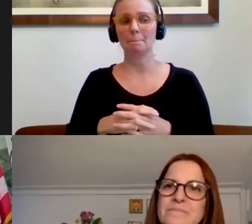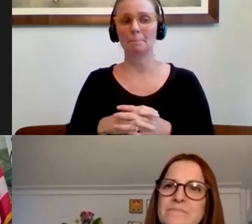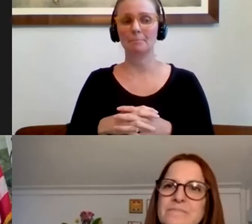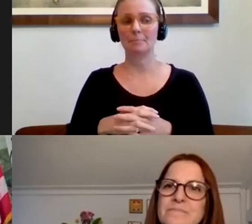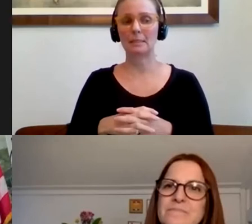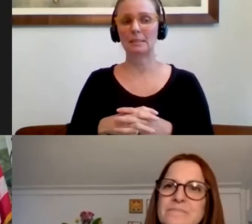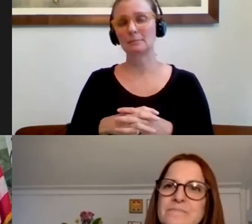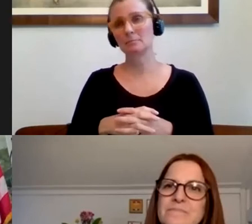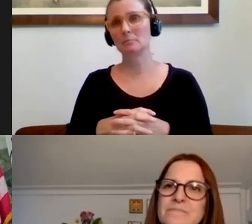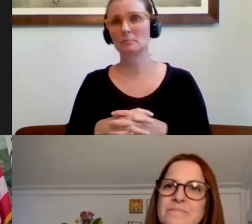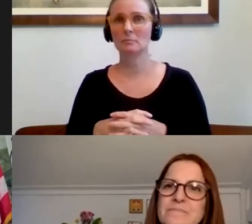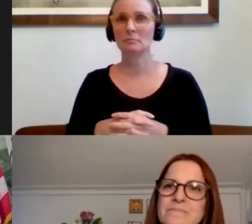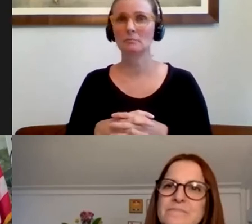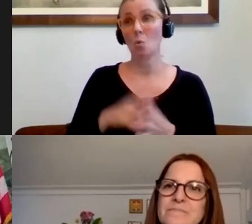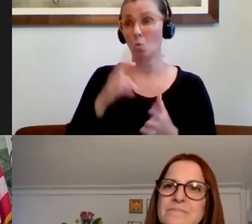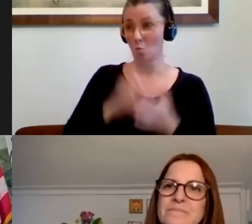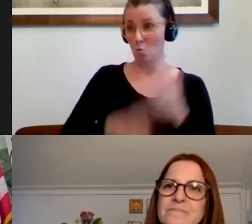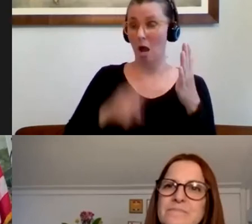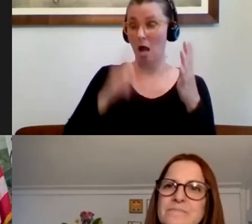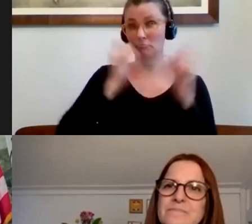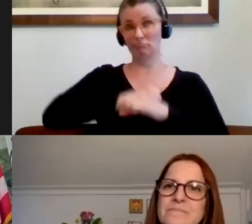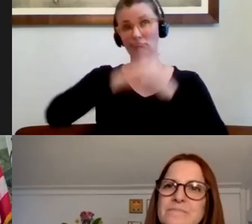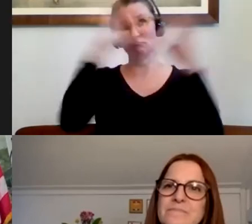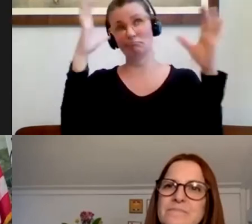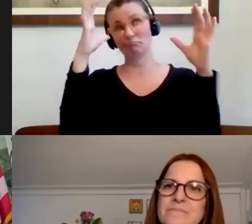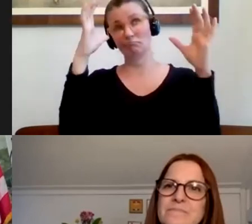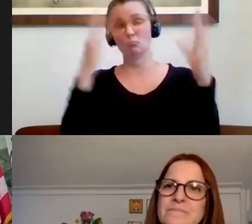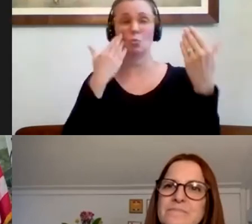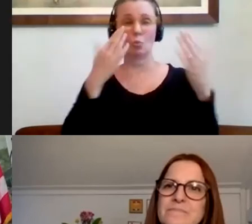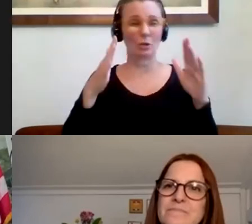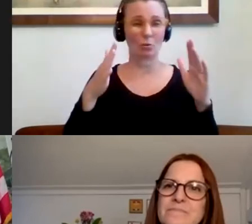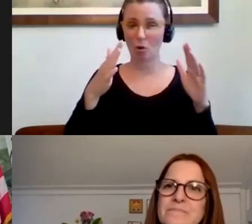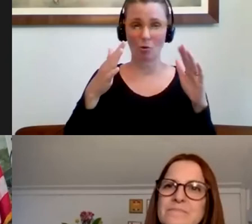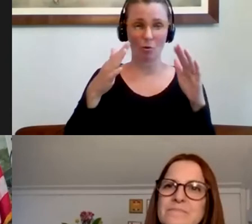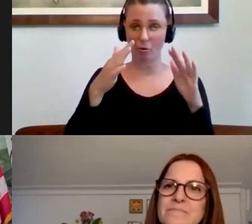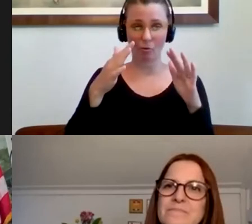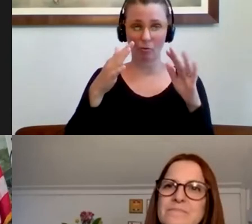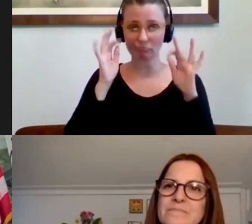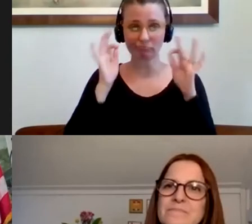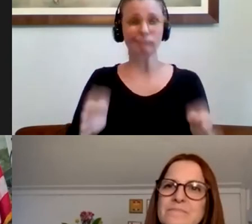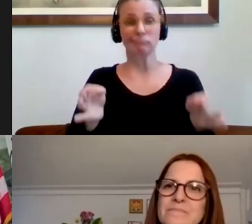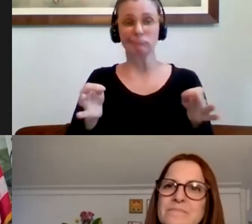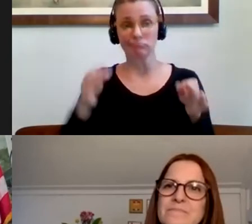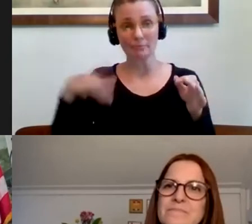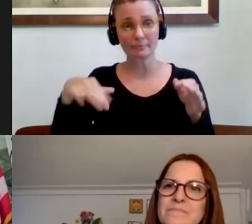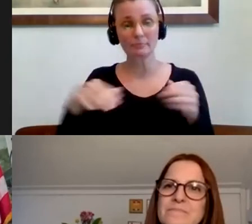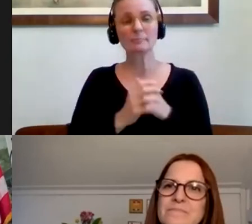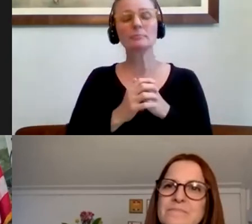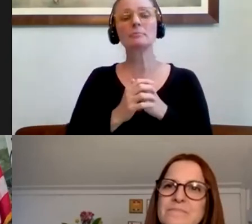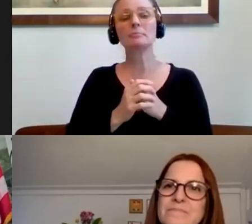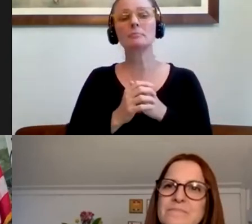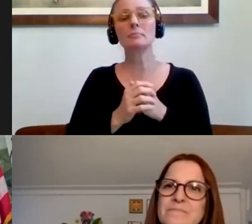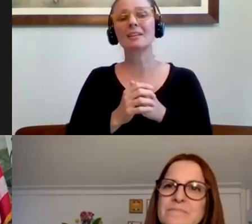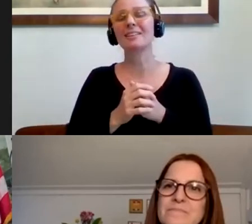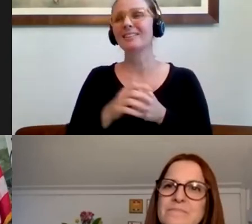analyzed and designed what those accommodations will be. I will say in short, and we hear this all the time, there's a new normal